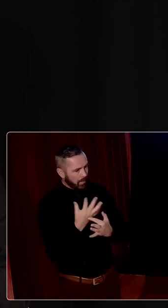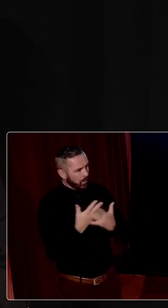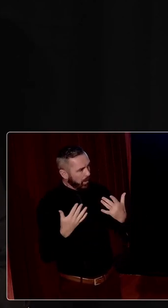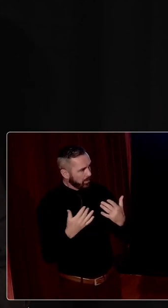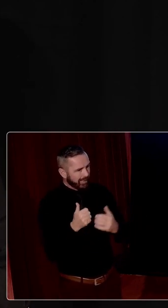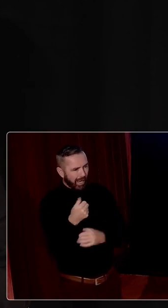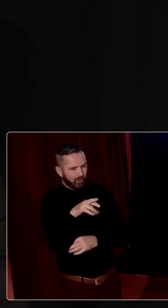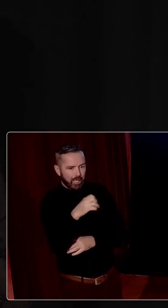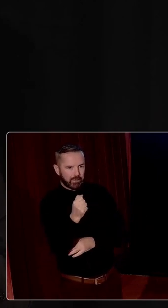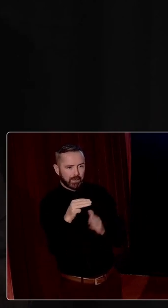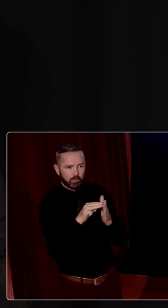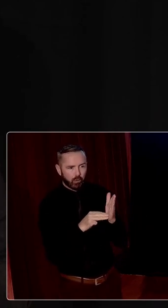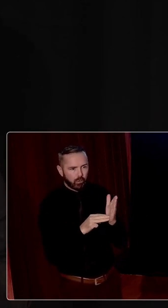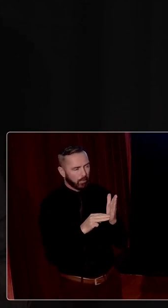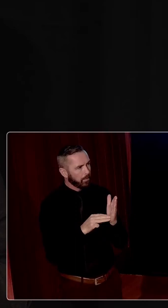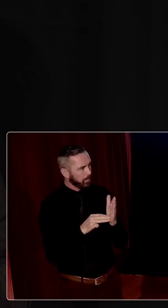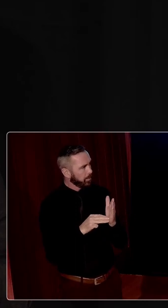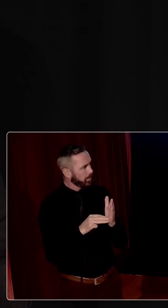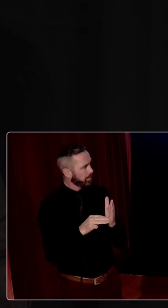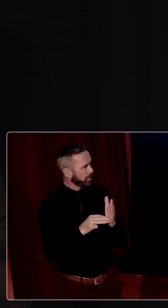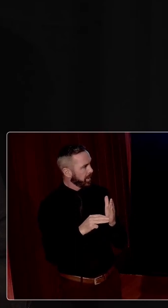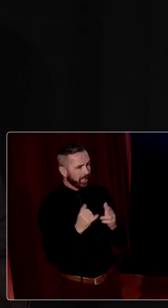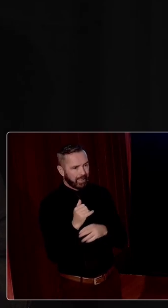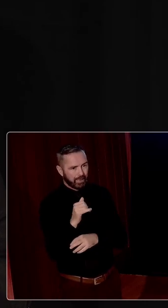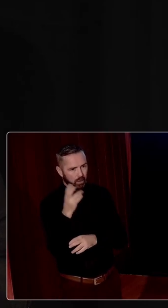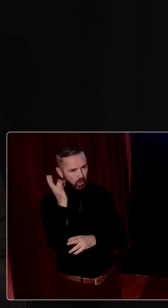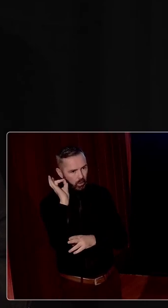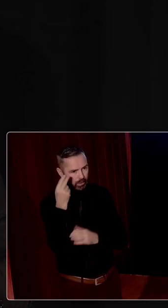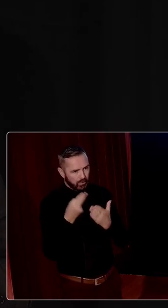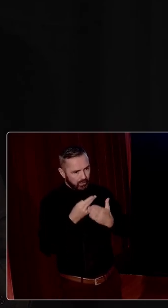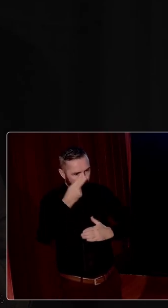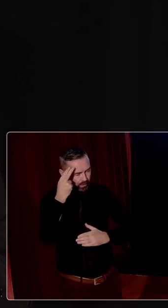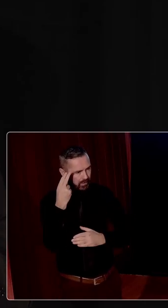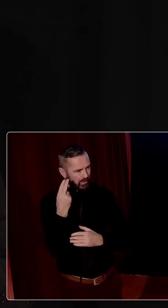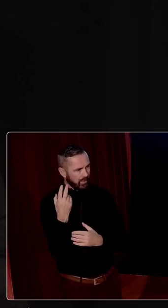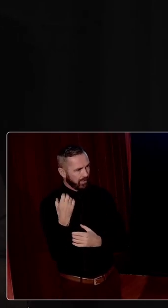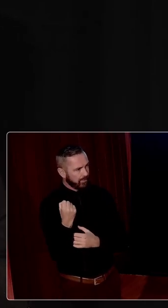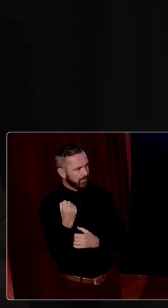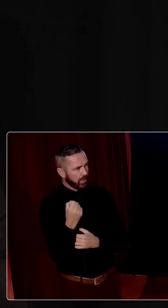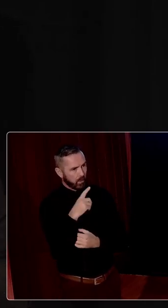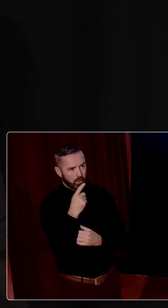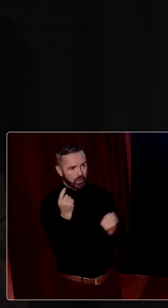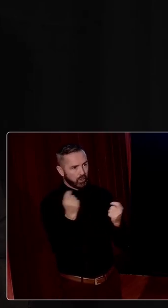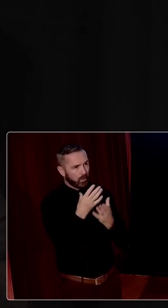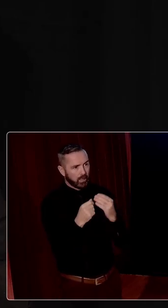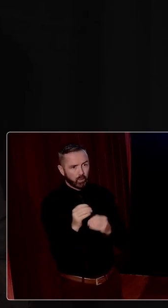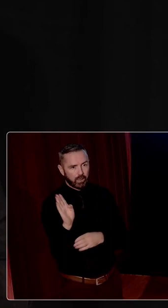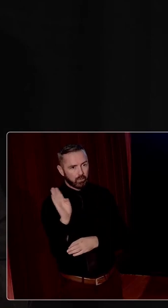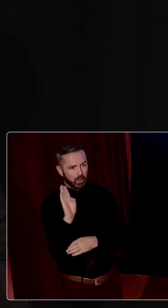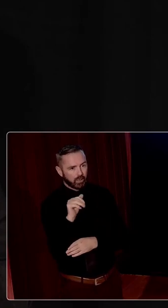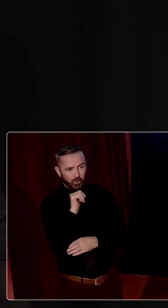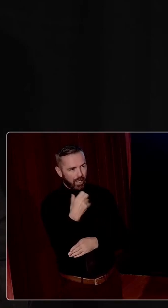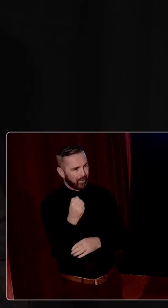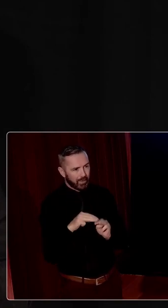a lot are Erasmus programs, which we in the, in, in, Queens will now, one of the terrible atrocities of Brexit is that we won't